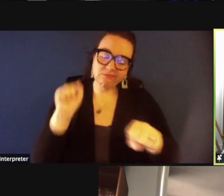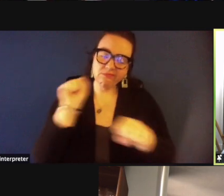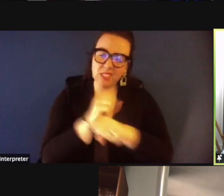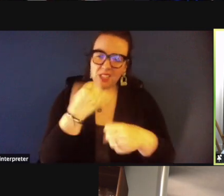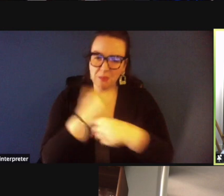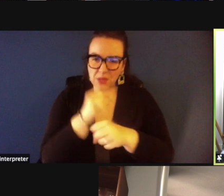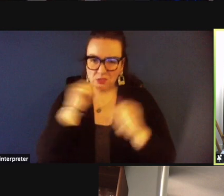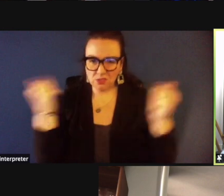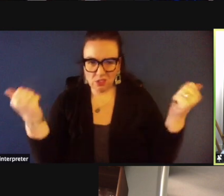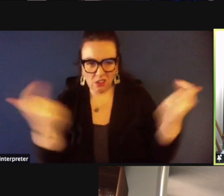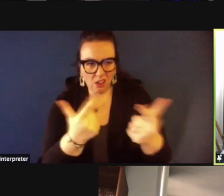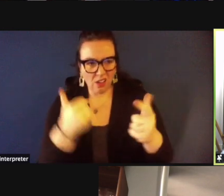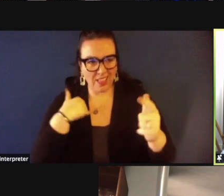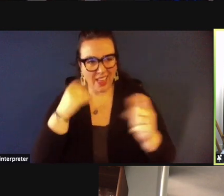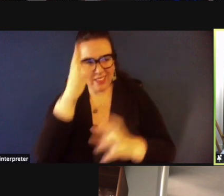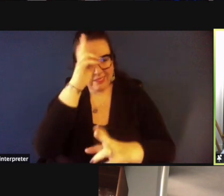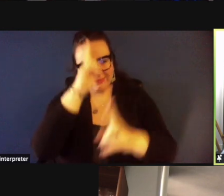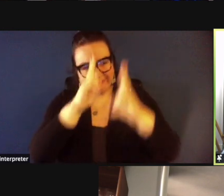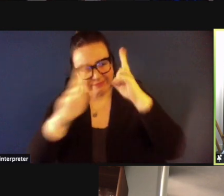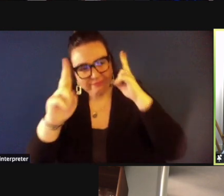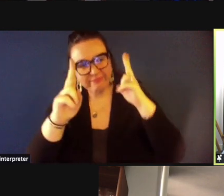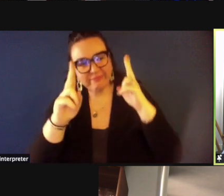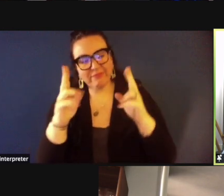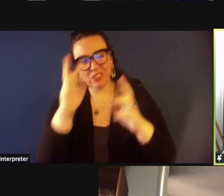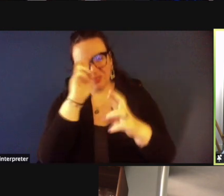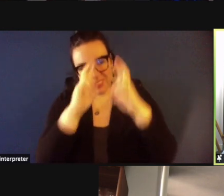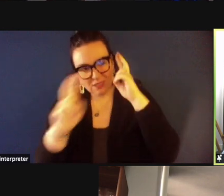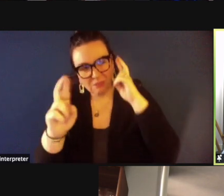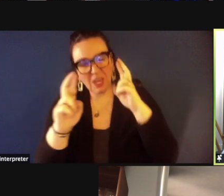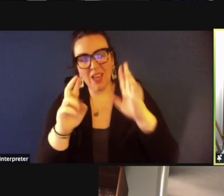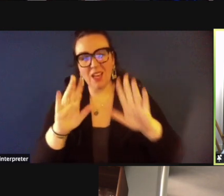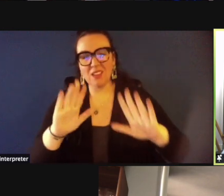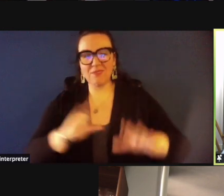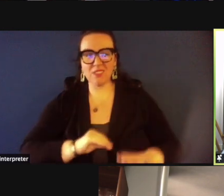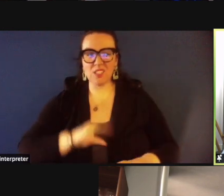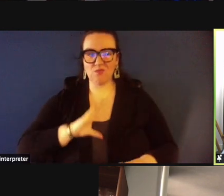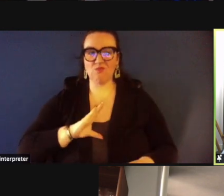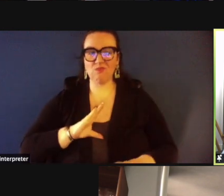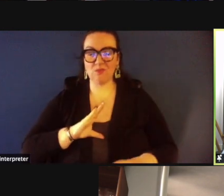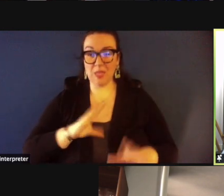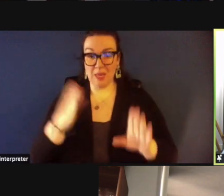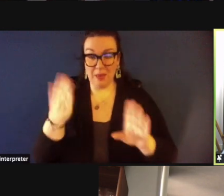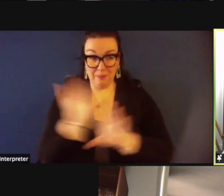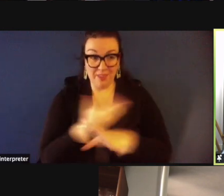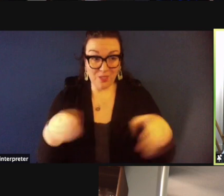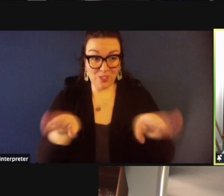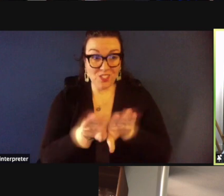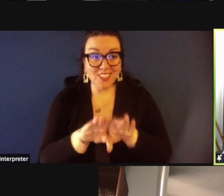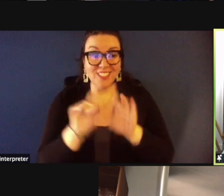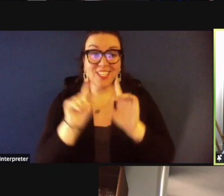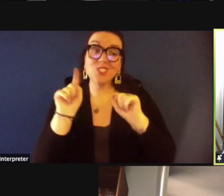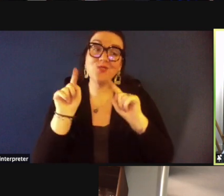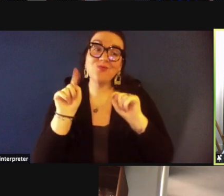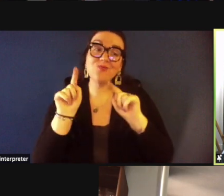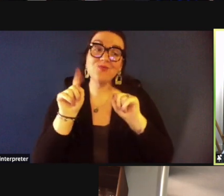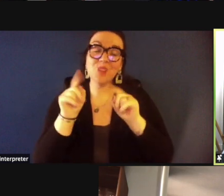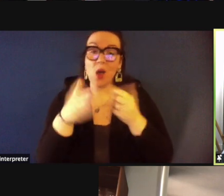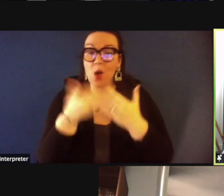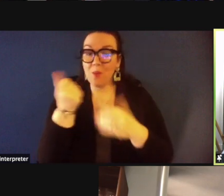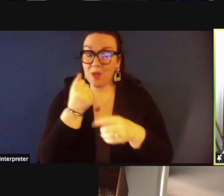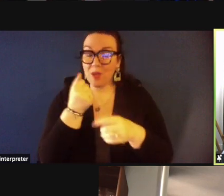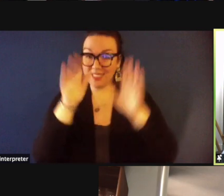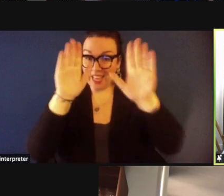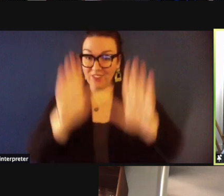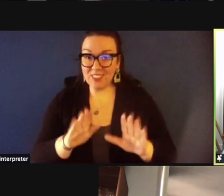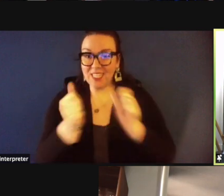respect prior to the shutdown she would come every almost every sunday with ryan king to faith and friends and